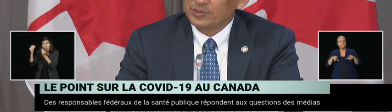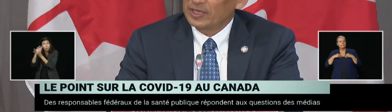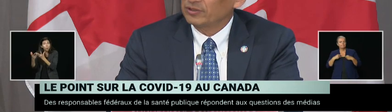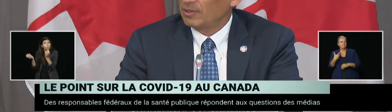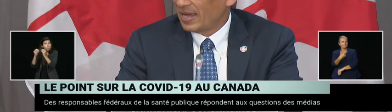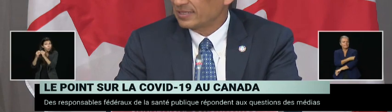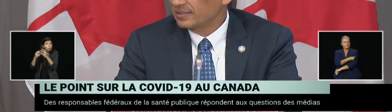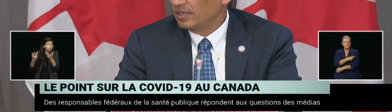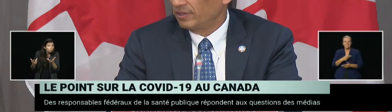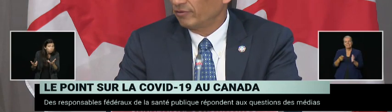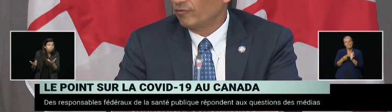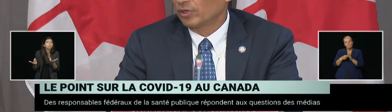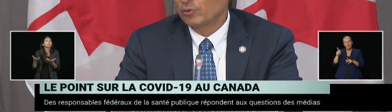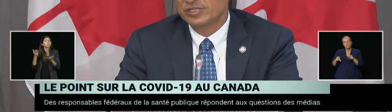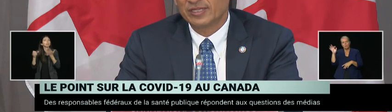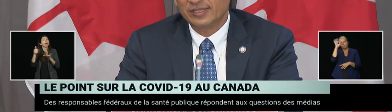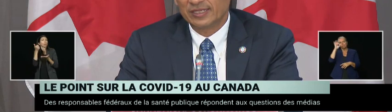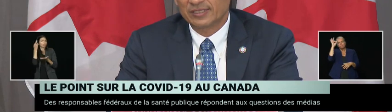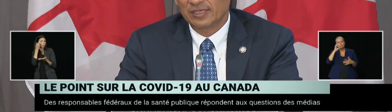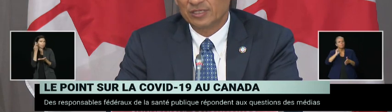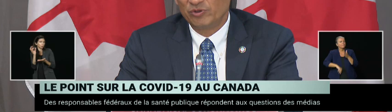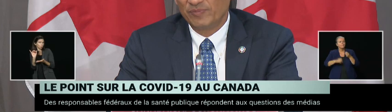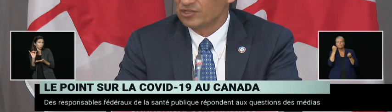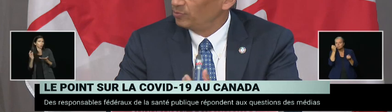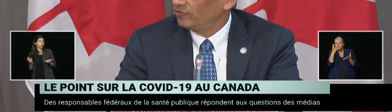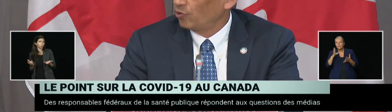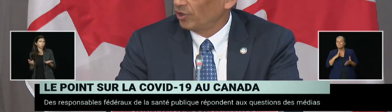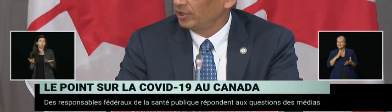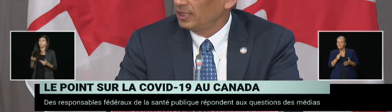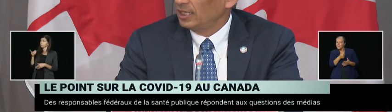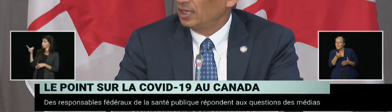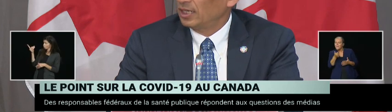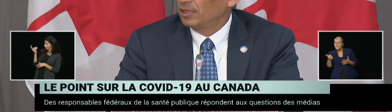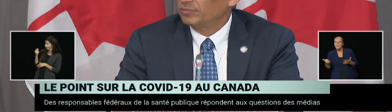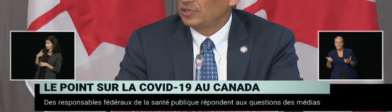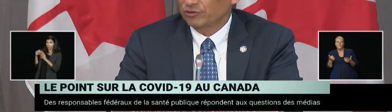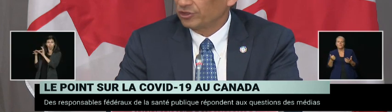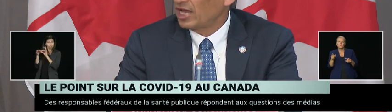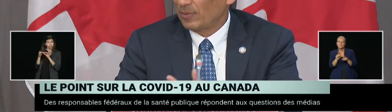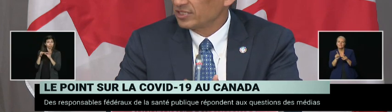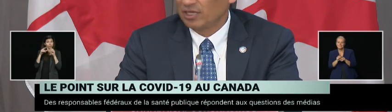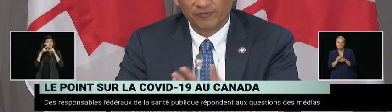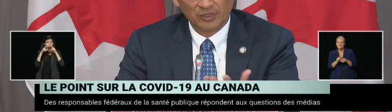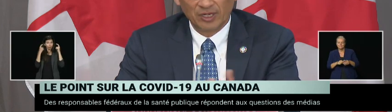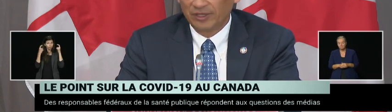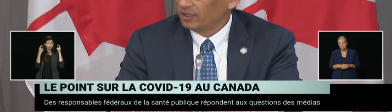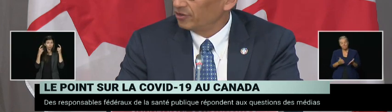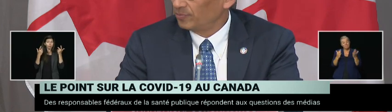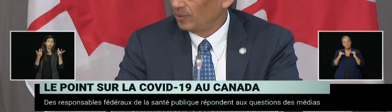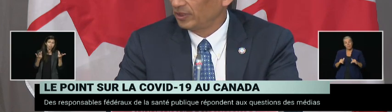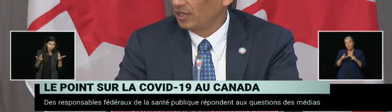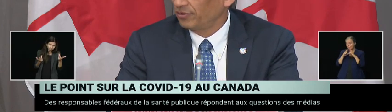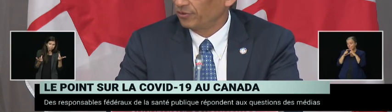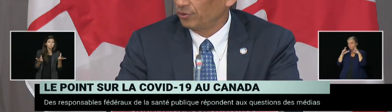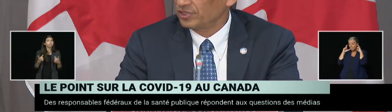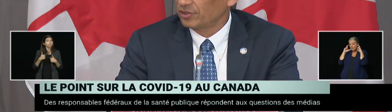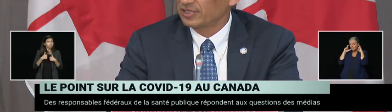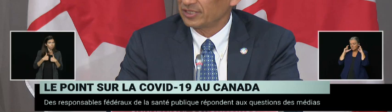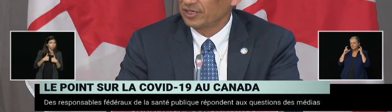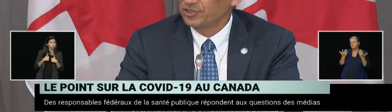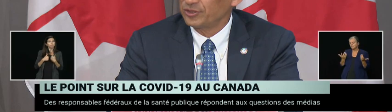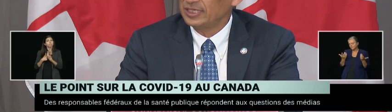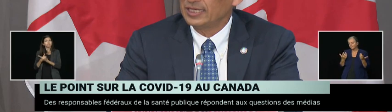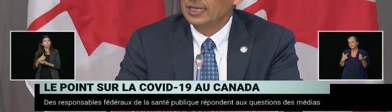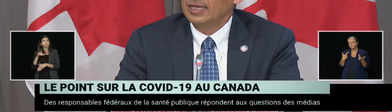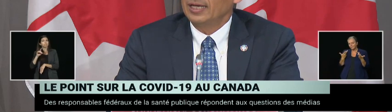With respect to the mask, therefore, I would say that, as we've mentioned before, Dr. Tam, myself, and I think other public health authorities